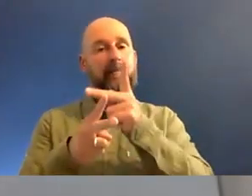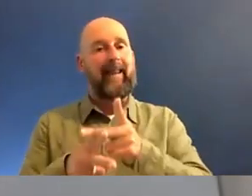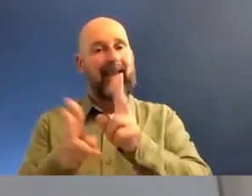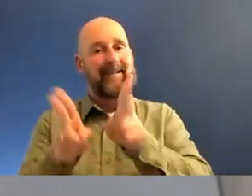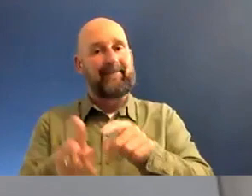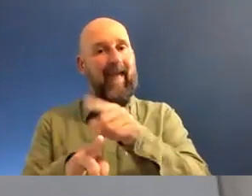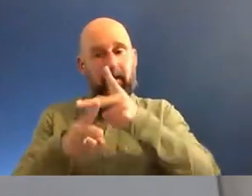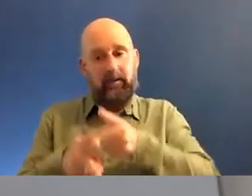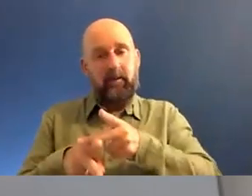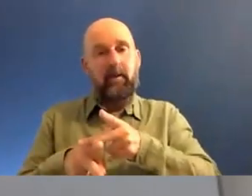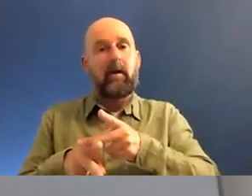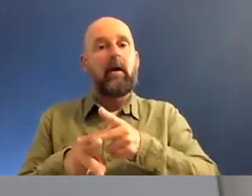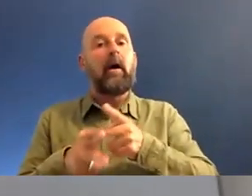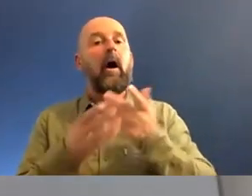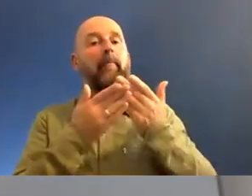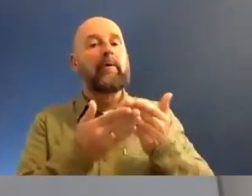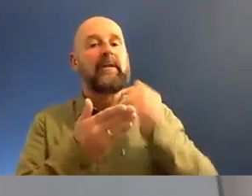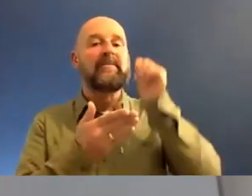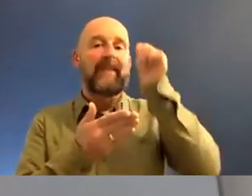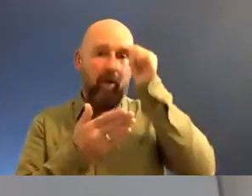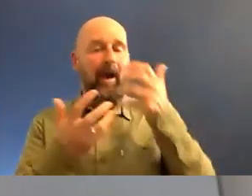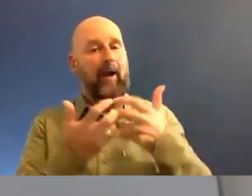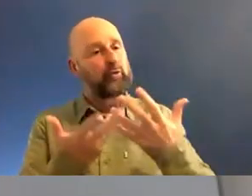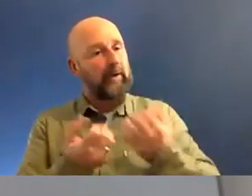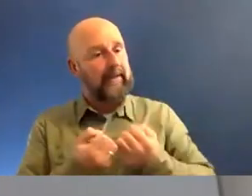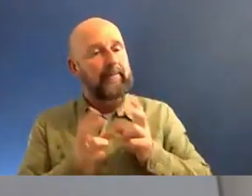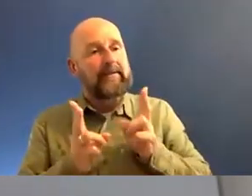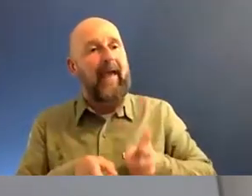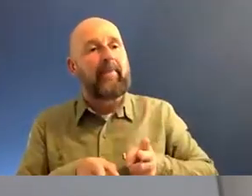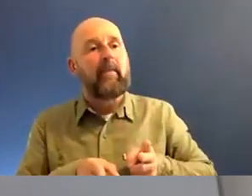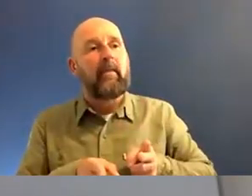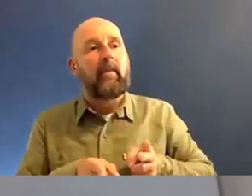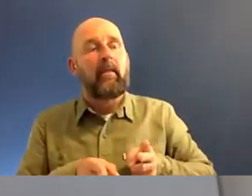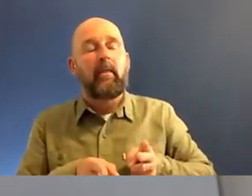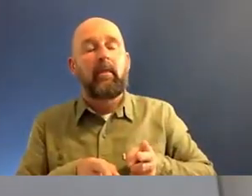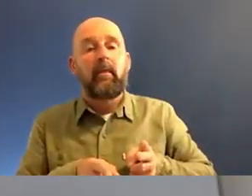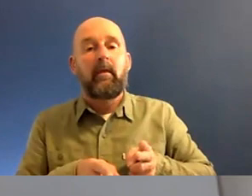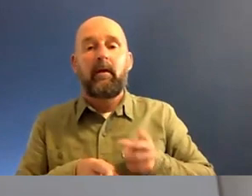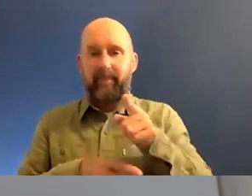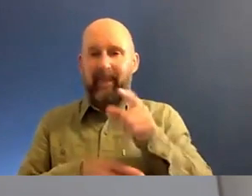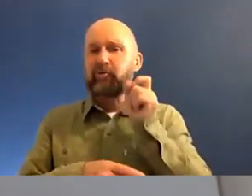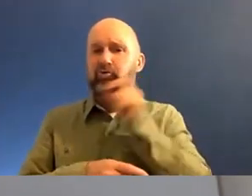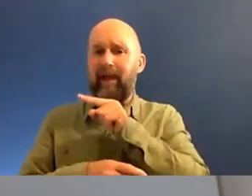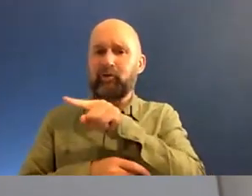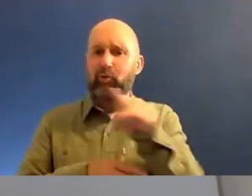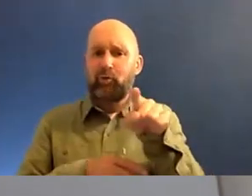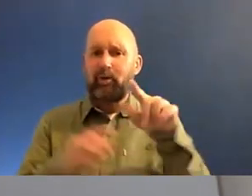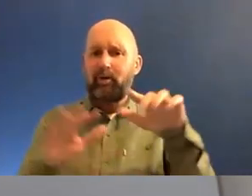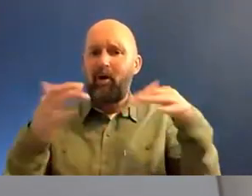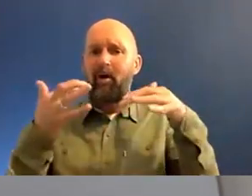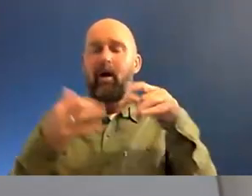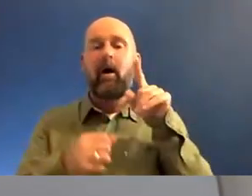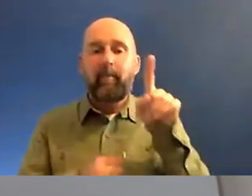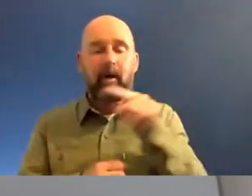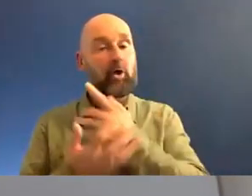said Muslims really know how to die. And I, and I know that might sound really strange to a lot of people, but we have